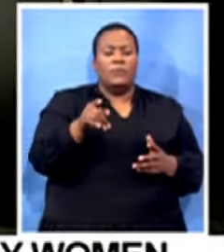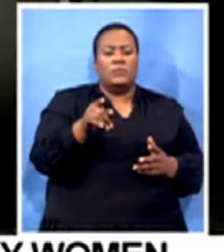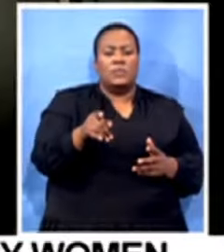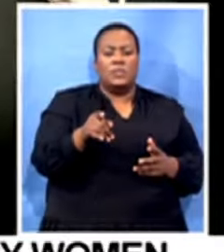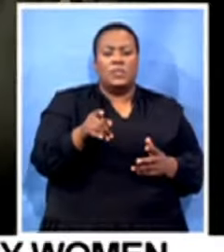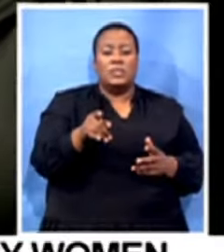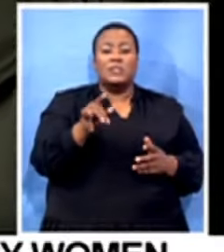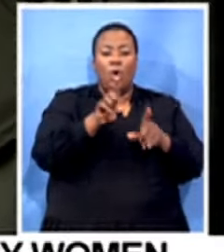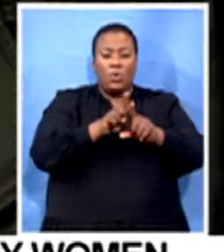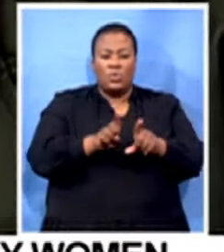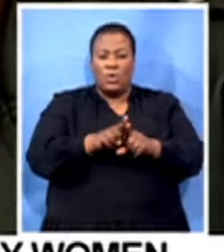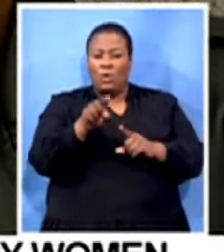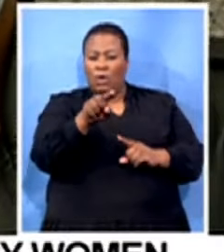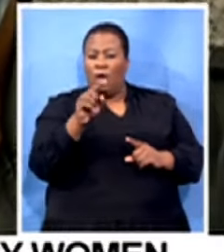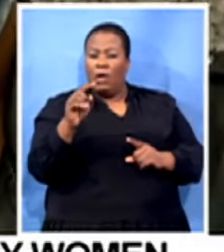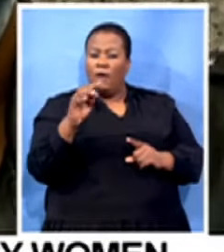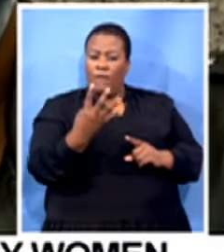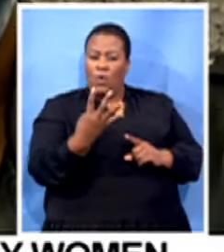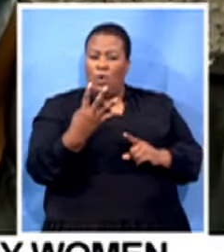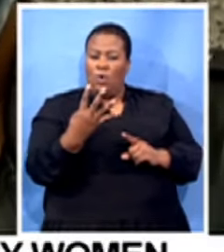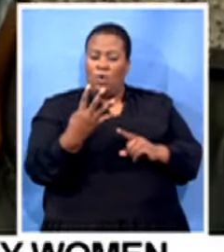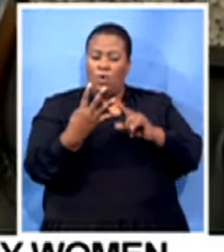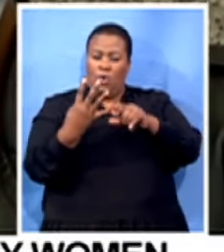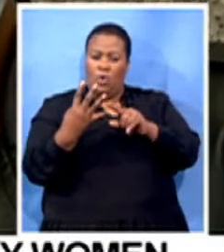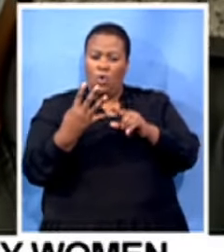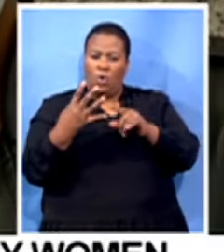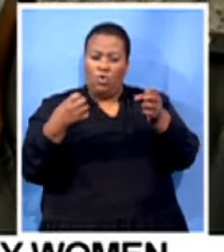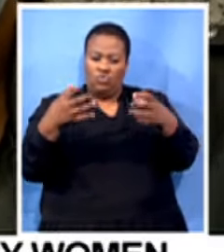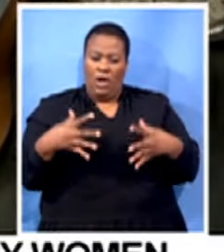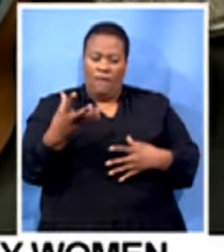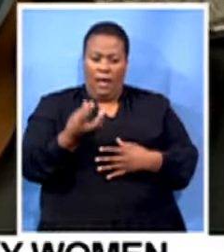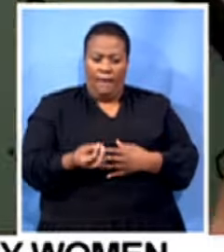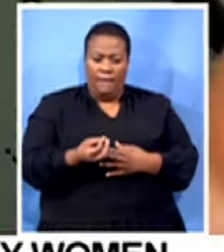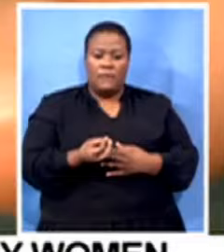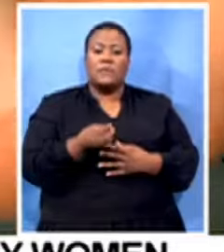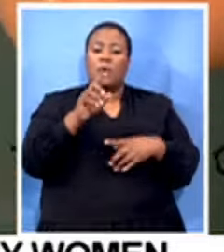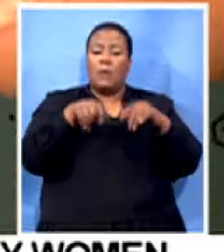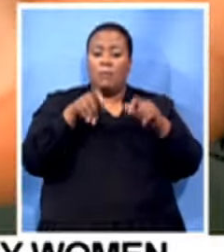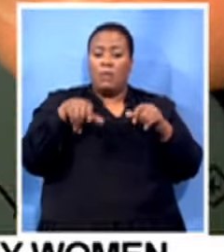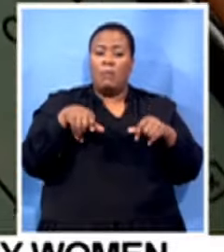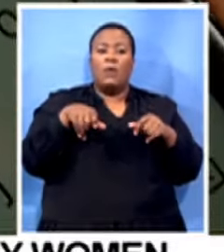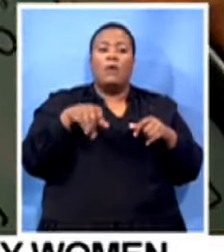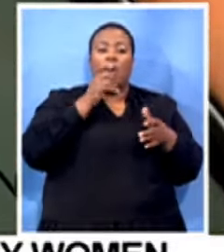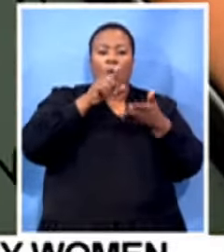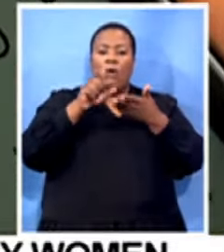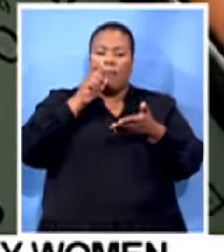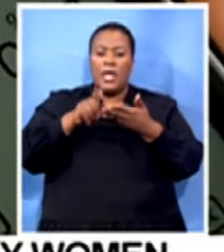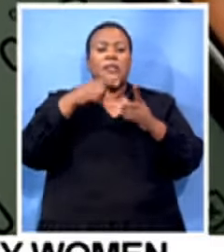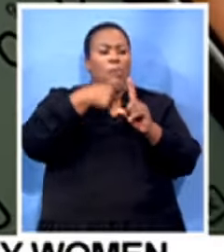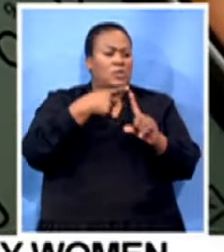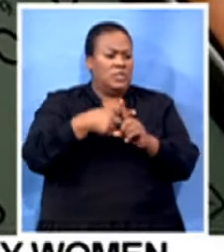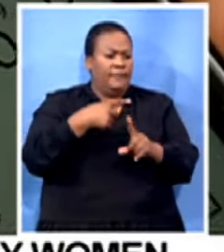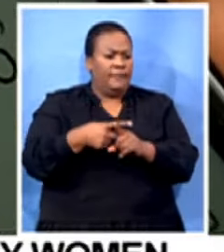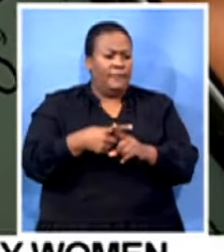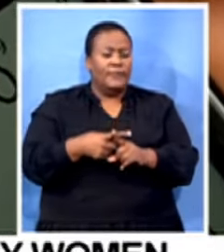four drivers. She says the response from customers have been overwhelmingly positive. From the moment they